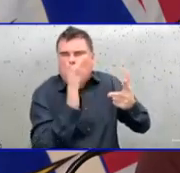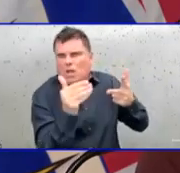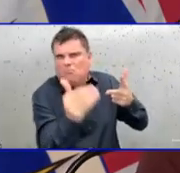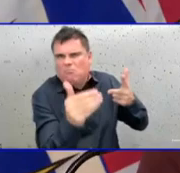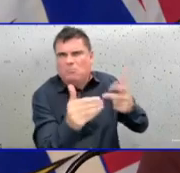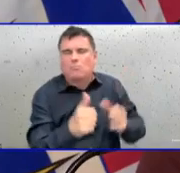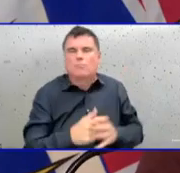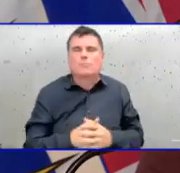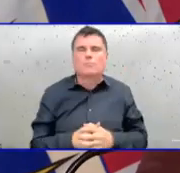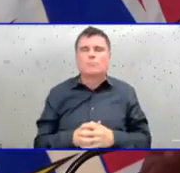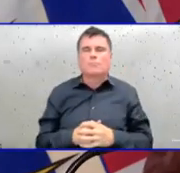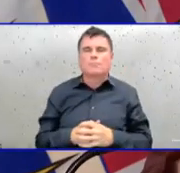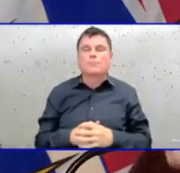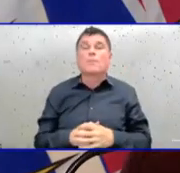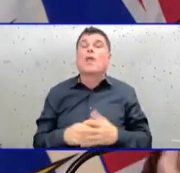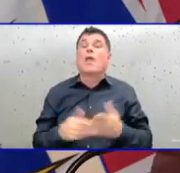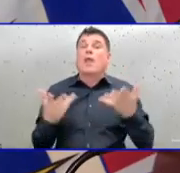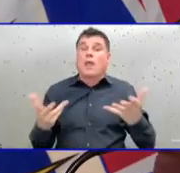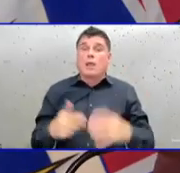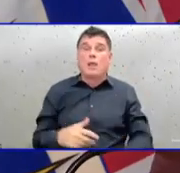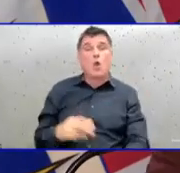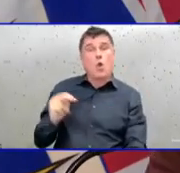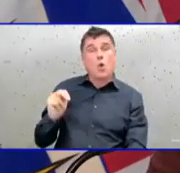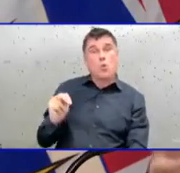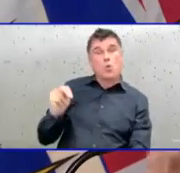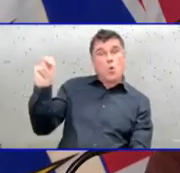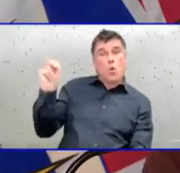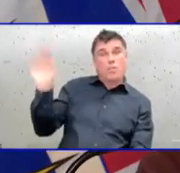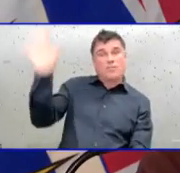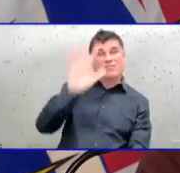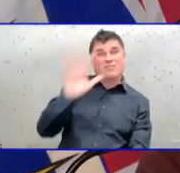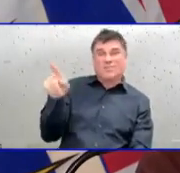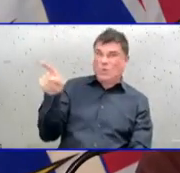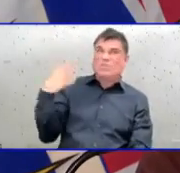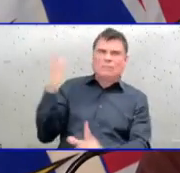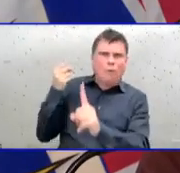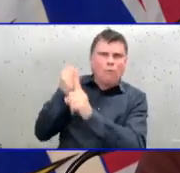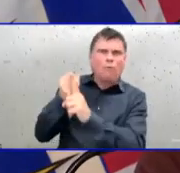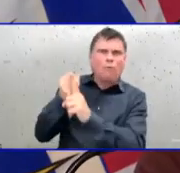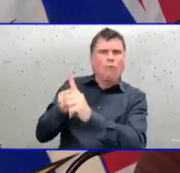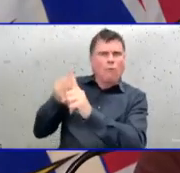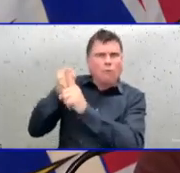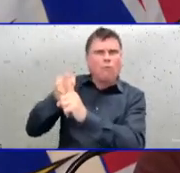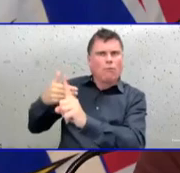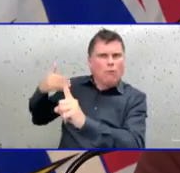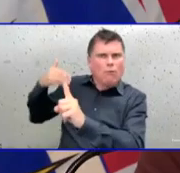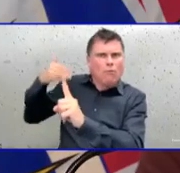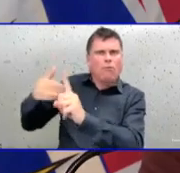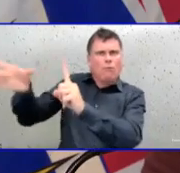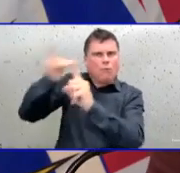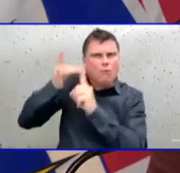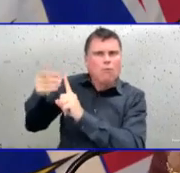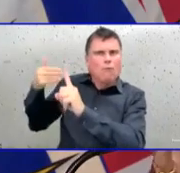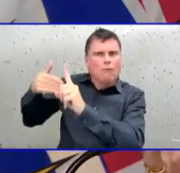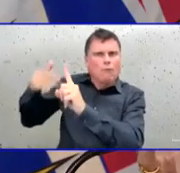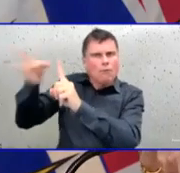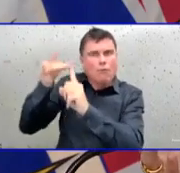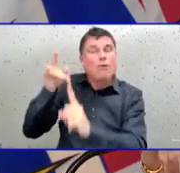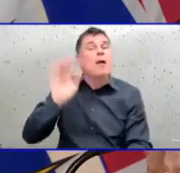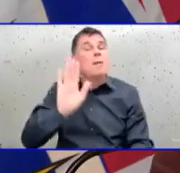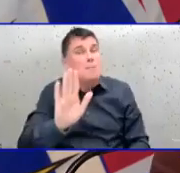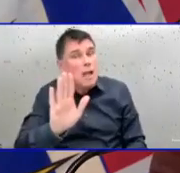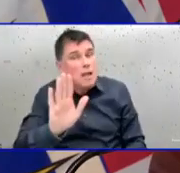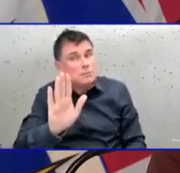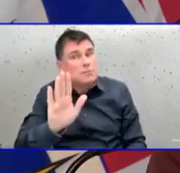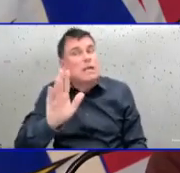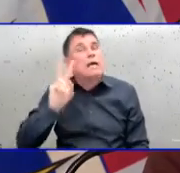right now, we've seen clusters and peaks in different areas across the province. And there's been no part of the